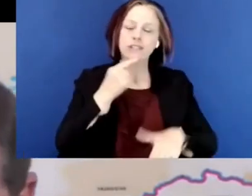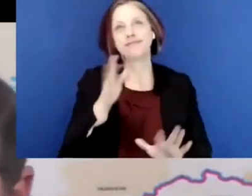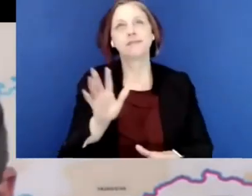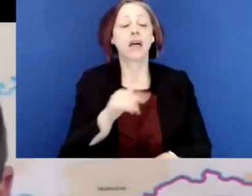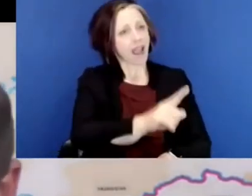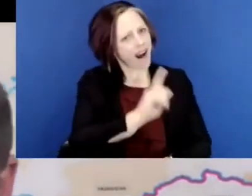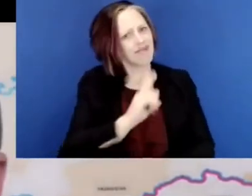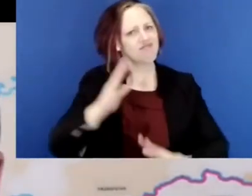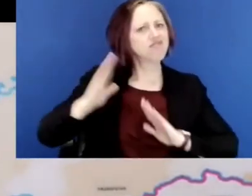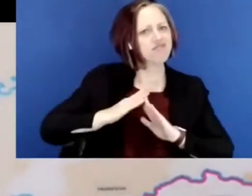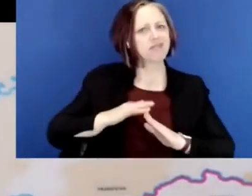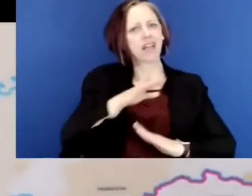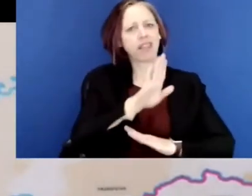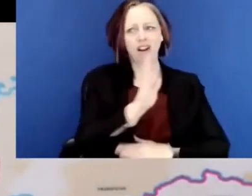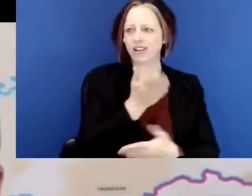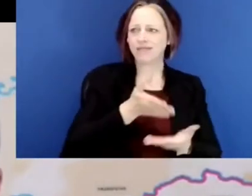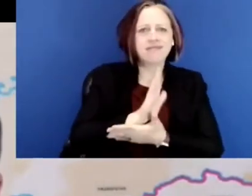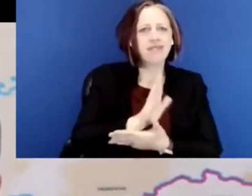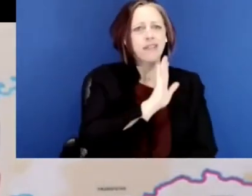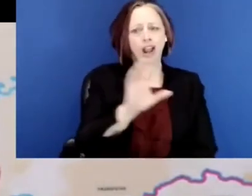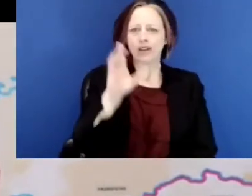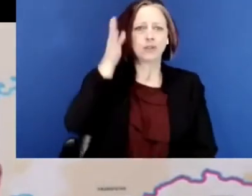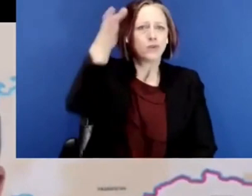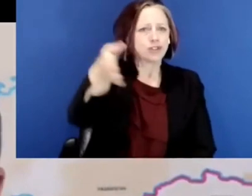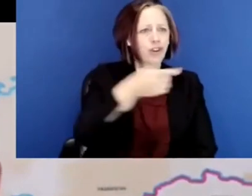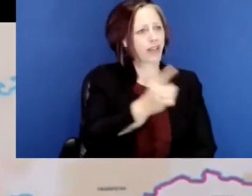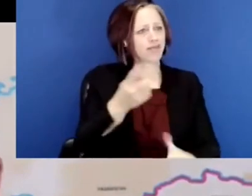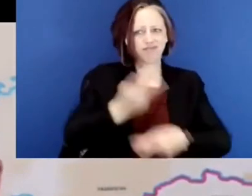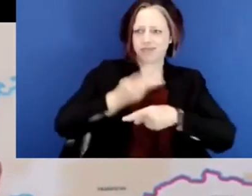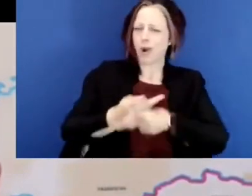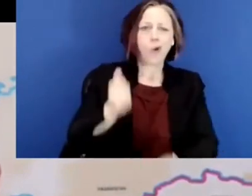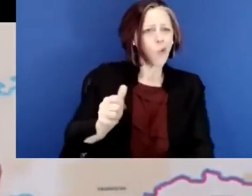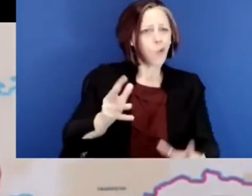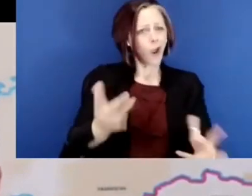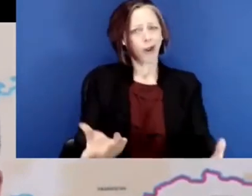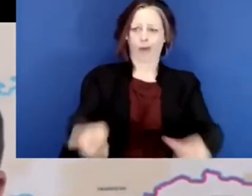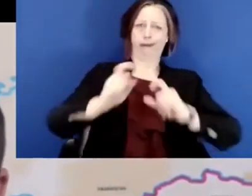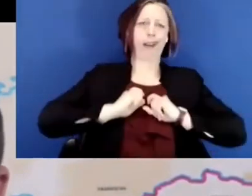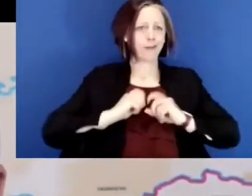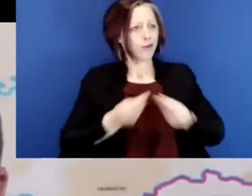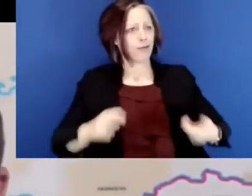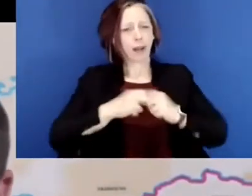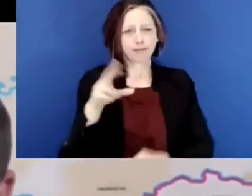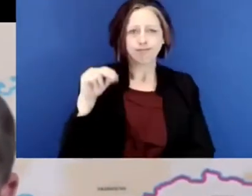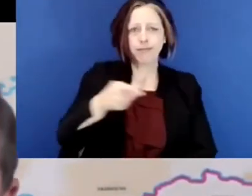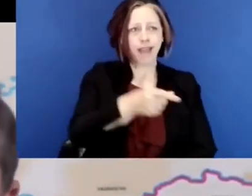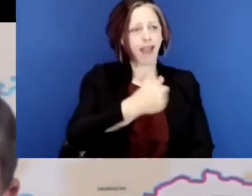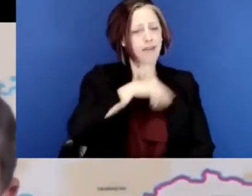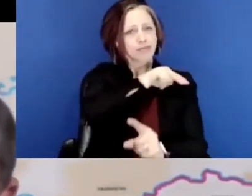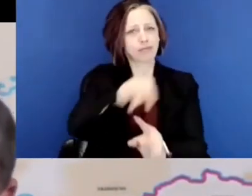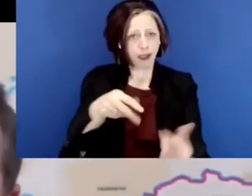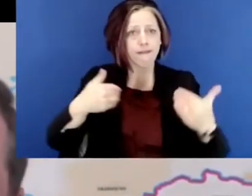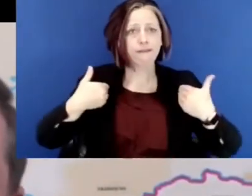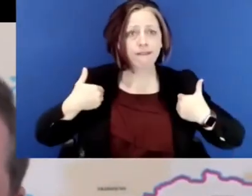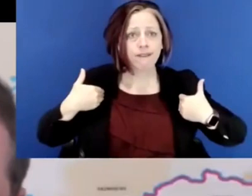they're no longer the sort of the objects of what you, they're the subjects of their own destiny. They're rights holders who are not going to wait for others to sort of